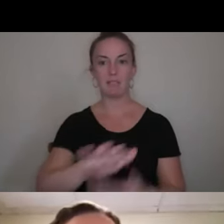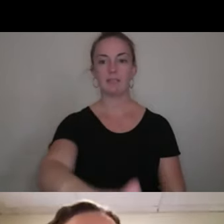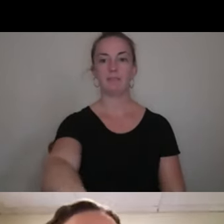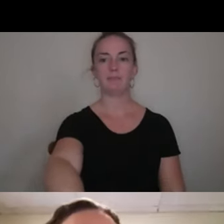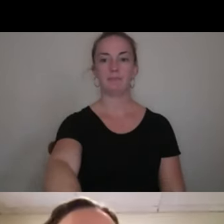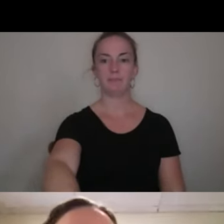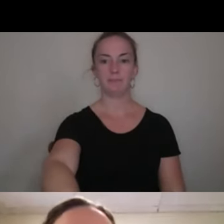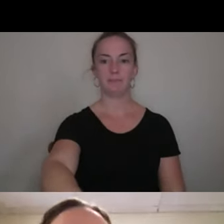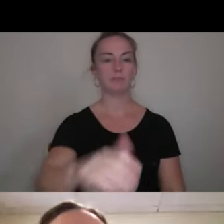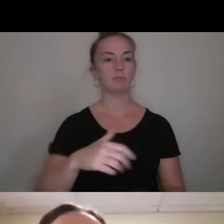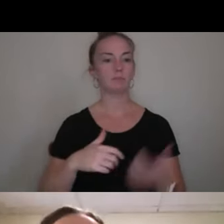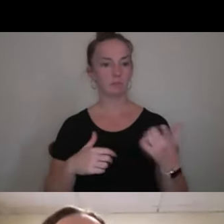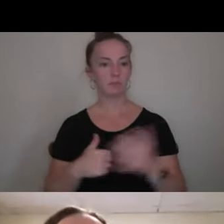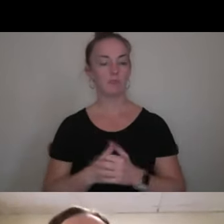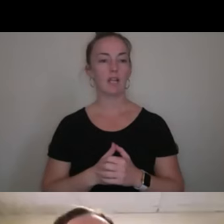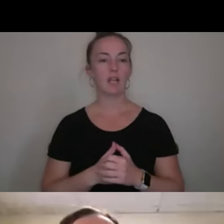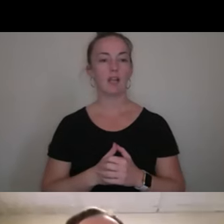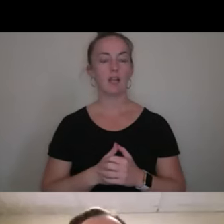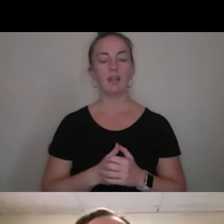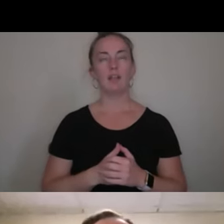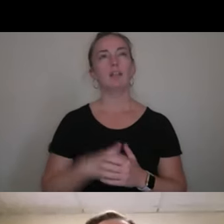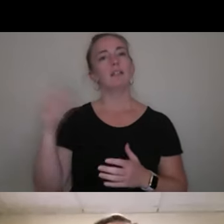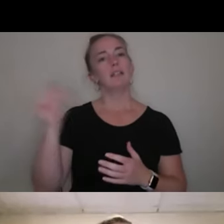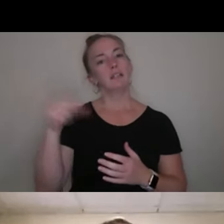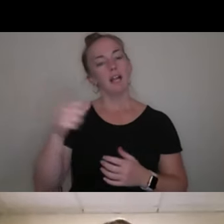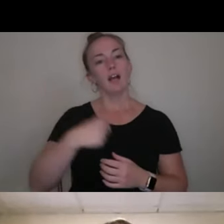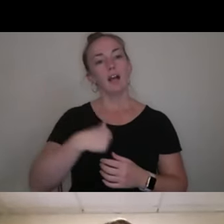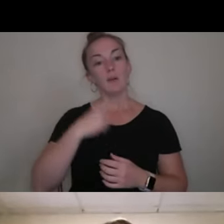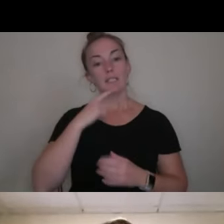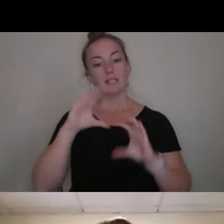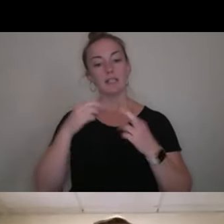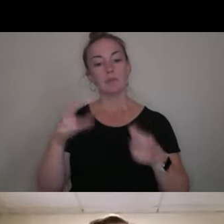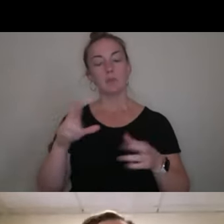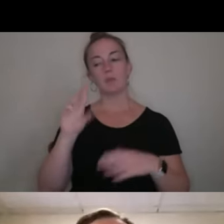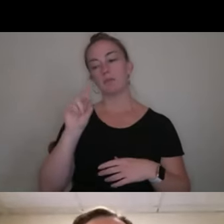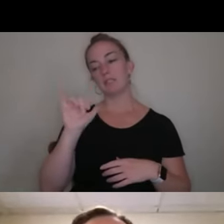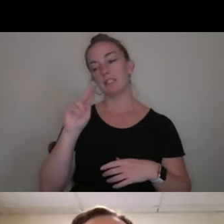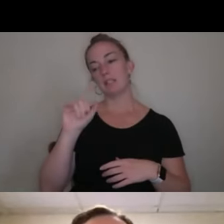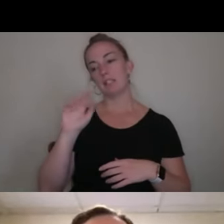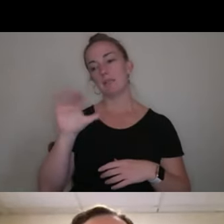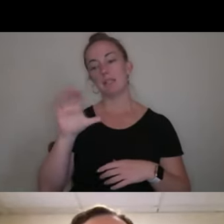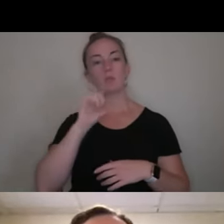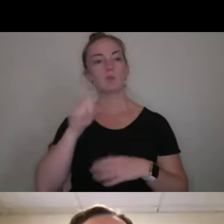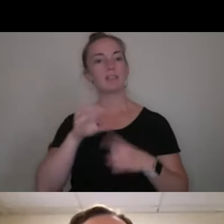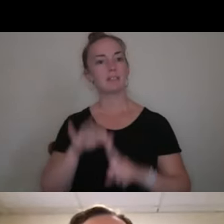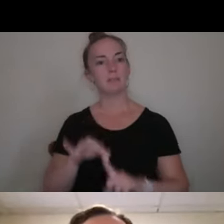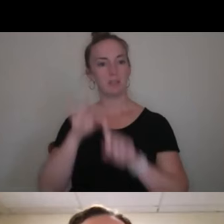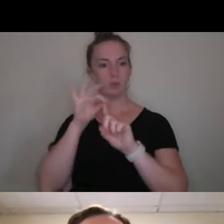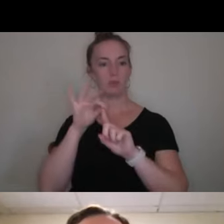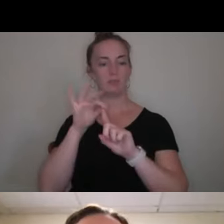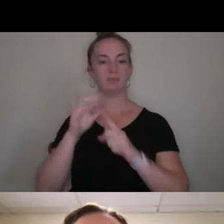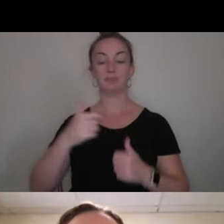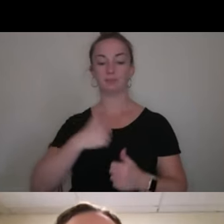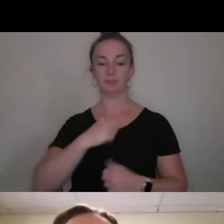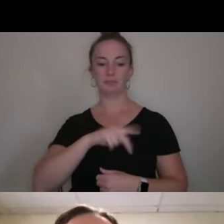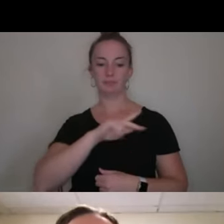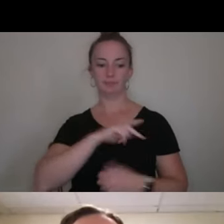Yeah, Sarah. Yeah, I would say the classroom dynamic is something that's really special. I personally